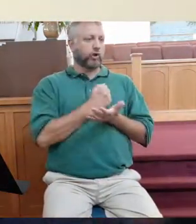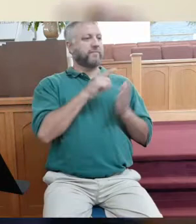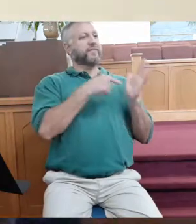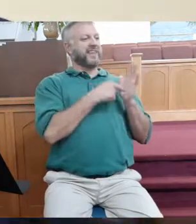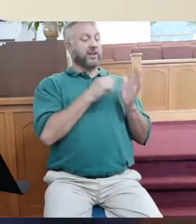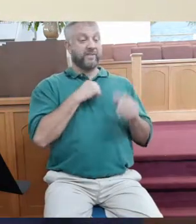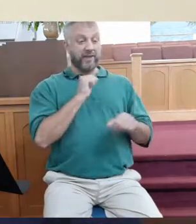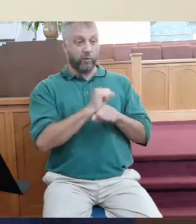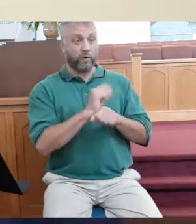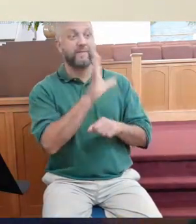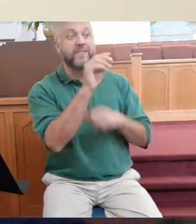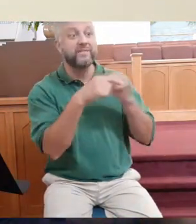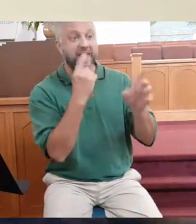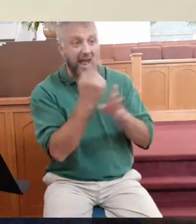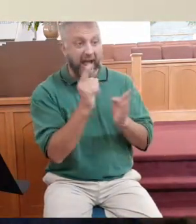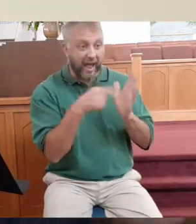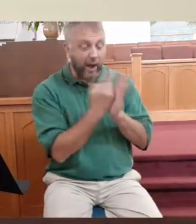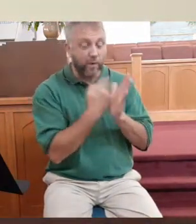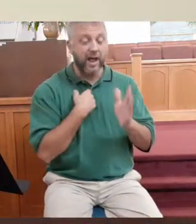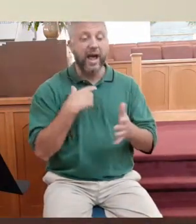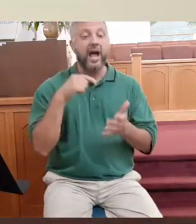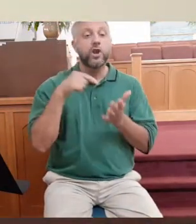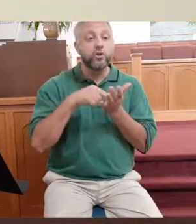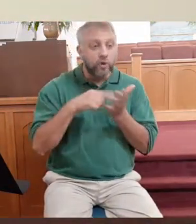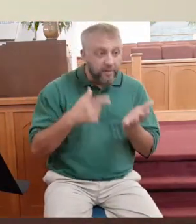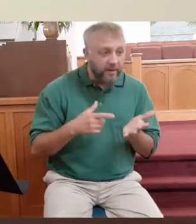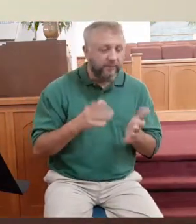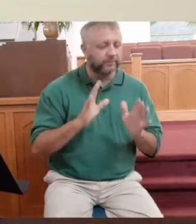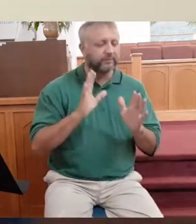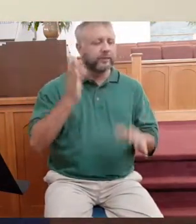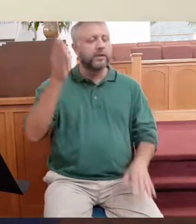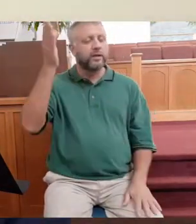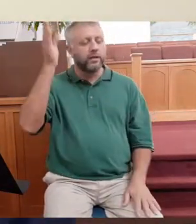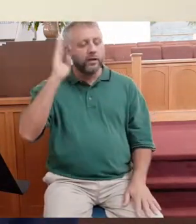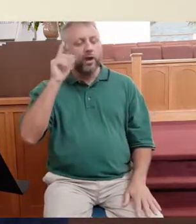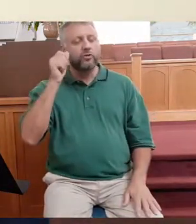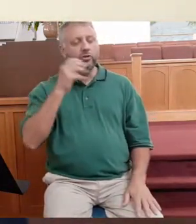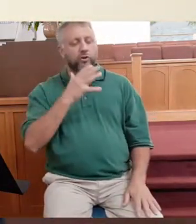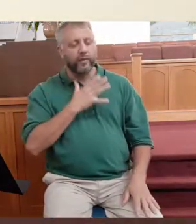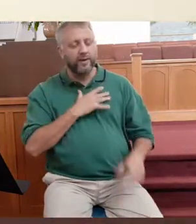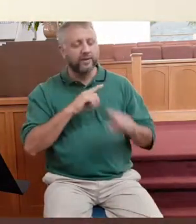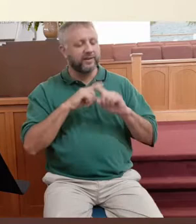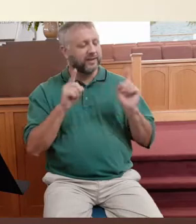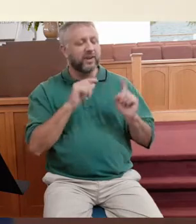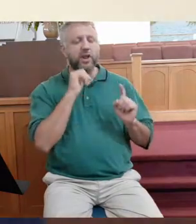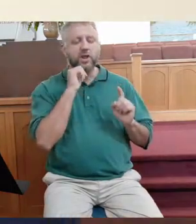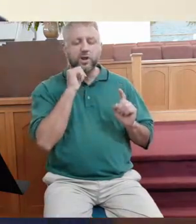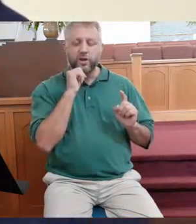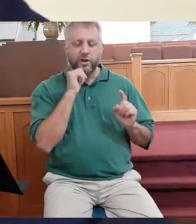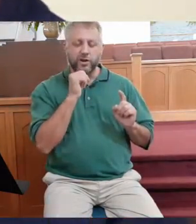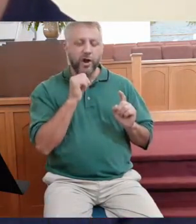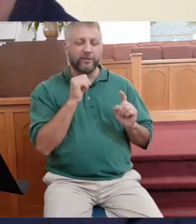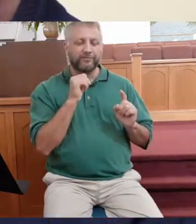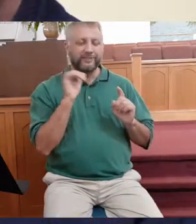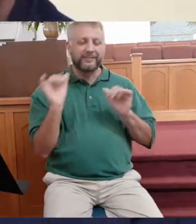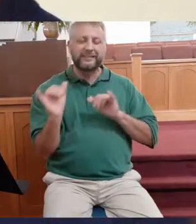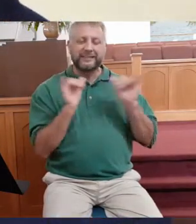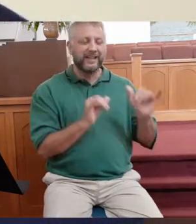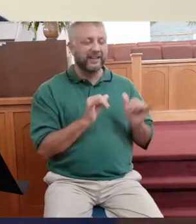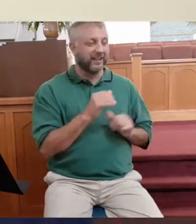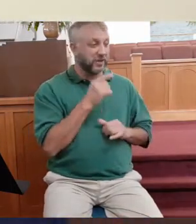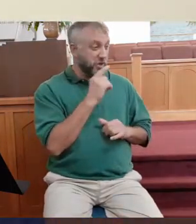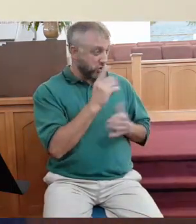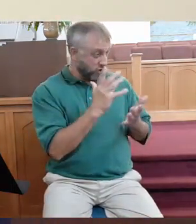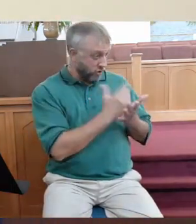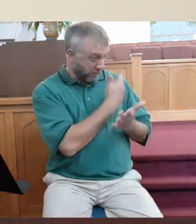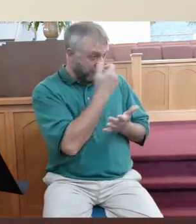goes directly against God's grace. God's grace doesn't work on the nature of you deserve because